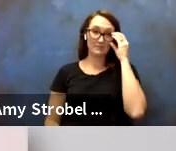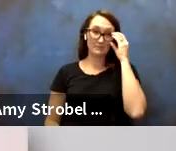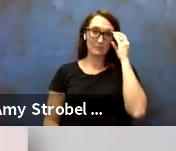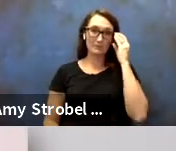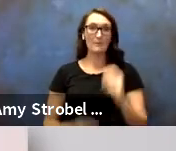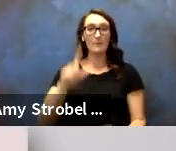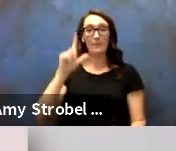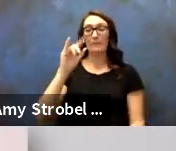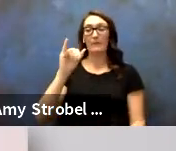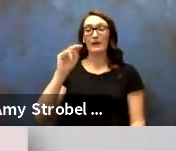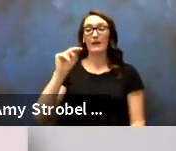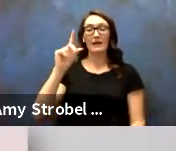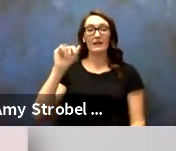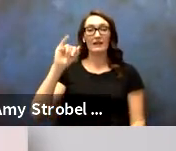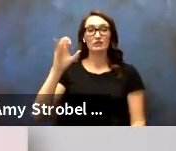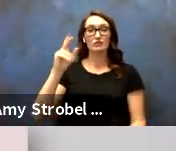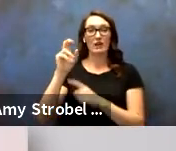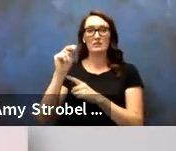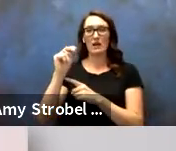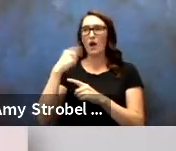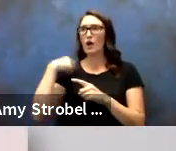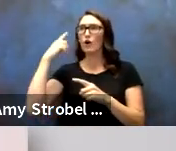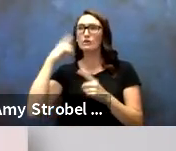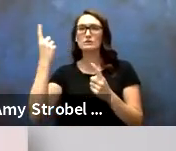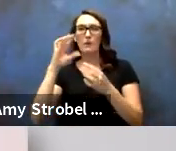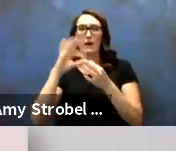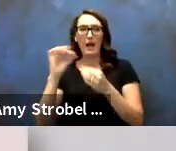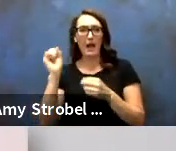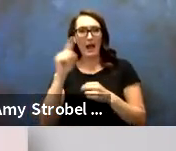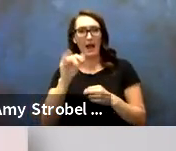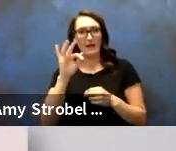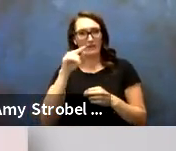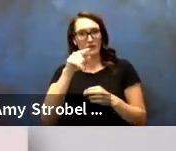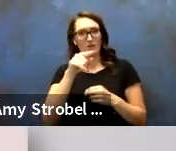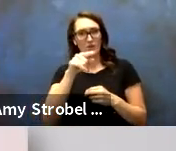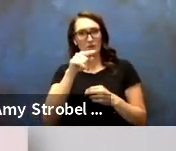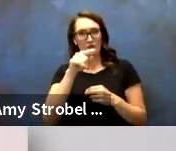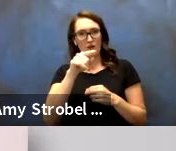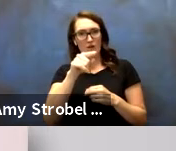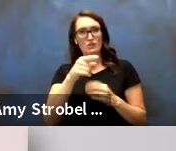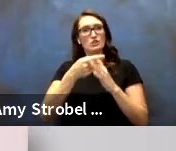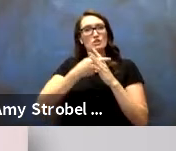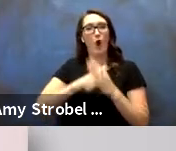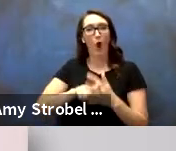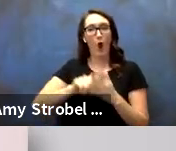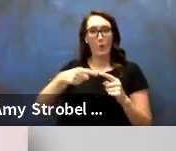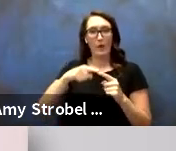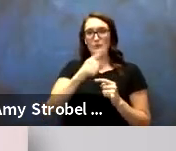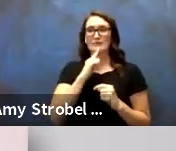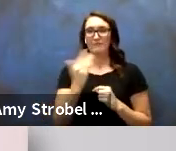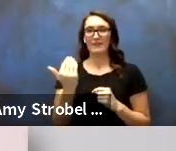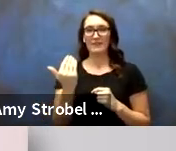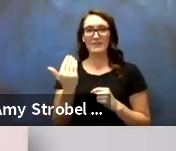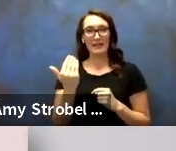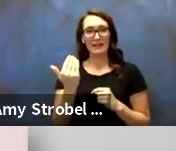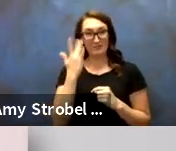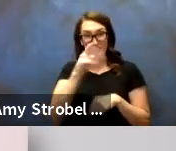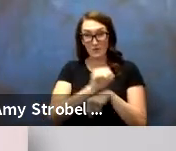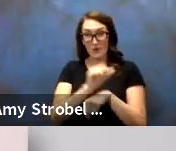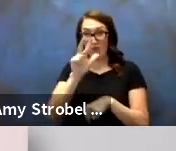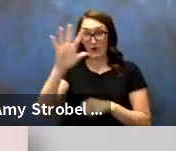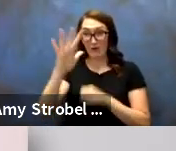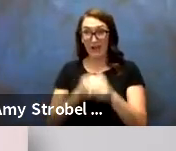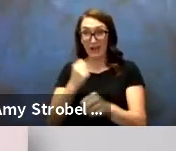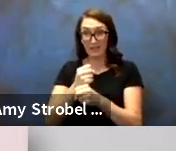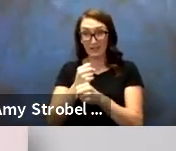And Linda Jackson, I overheard someone ask her if she had been picked up when she was 15. She has given this district 35 years,